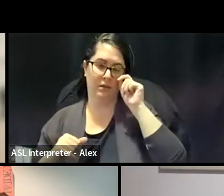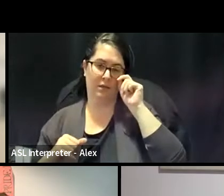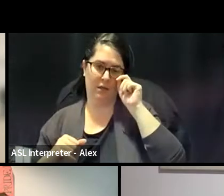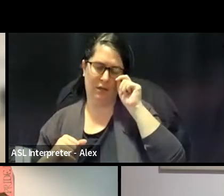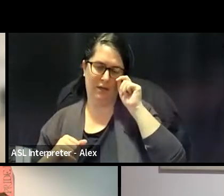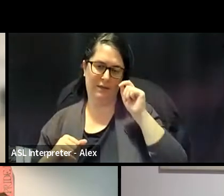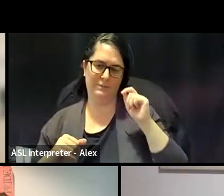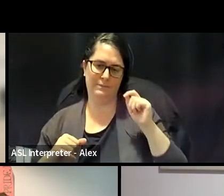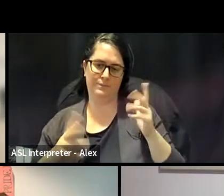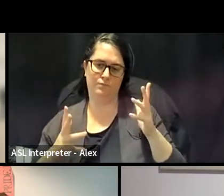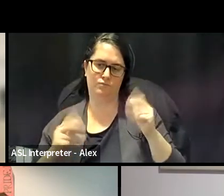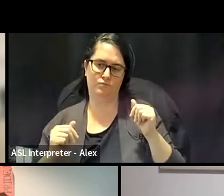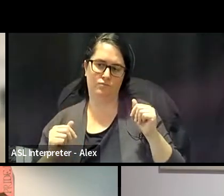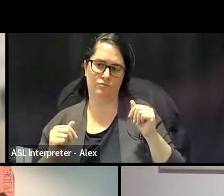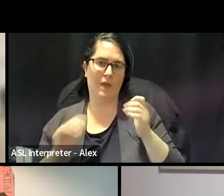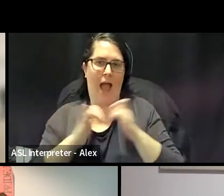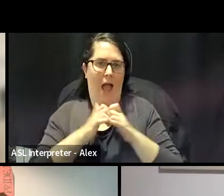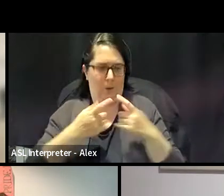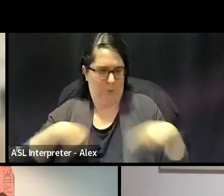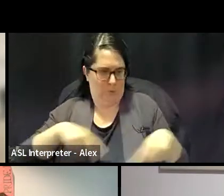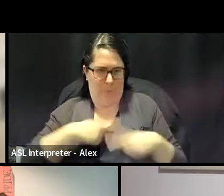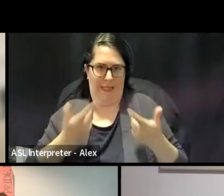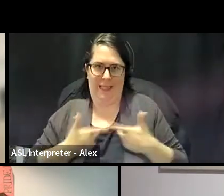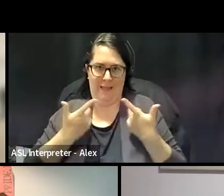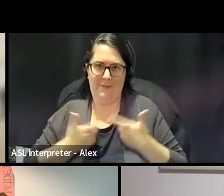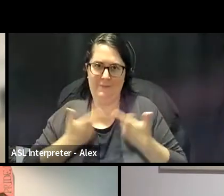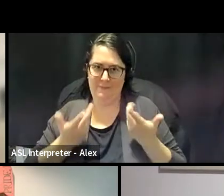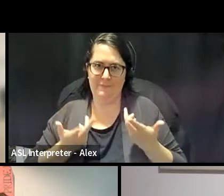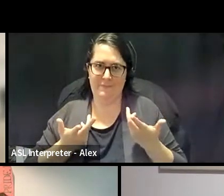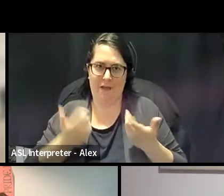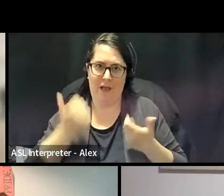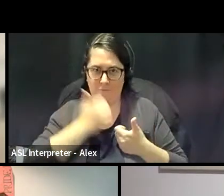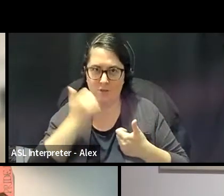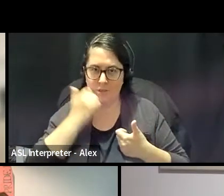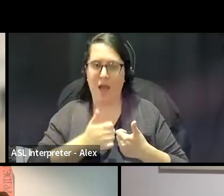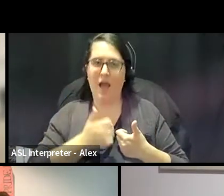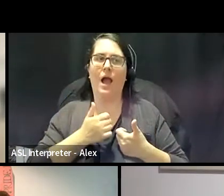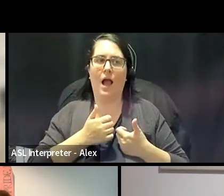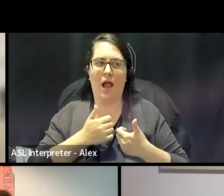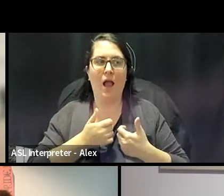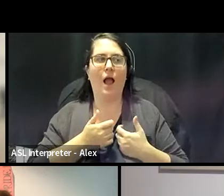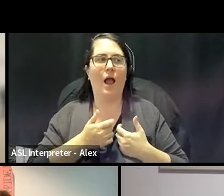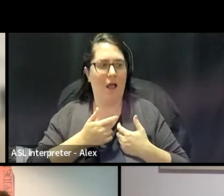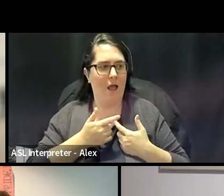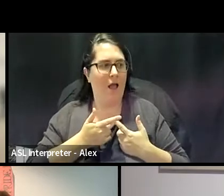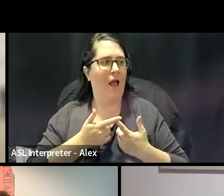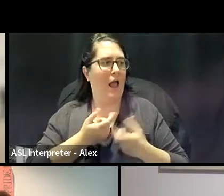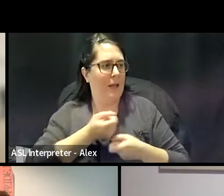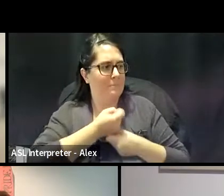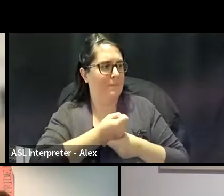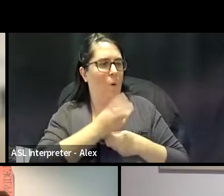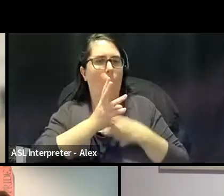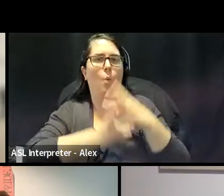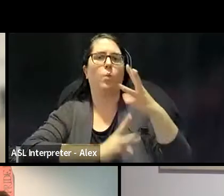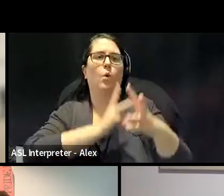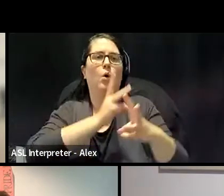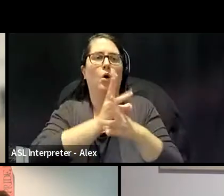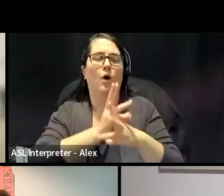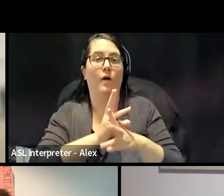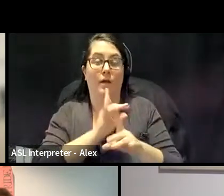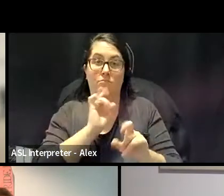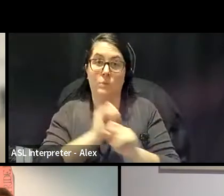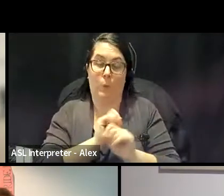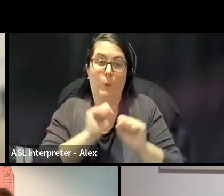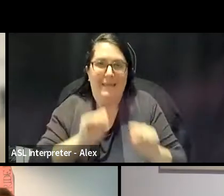how do we live so that we can create worlds that are livable,